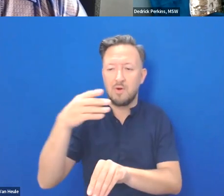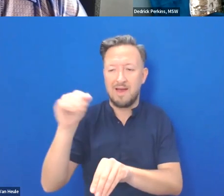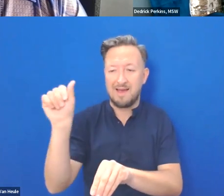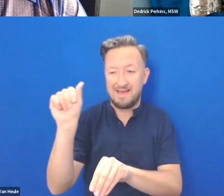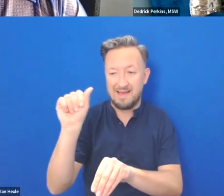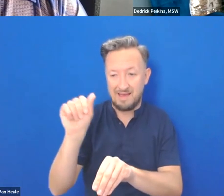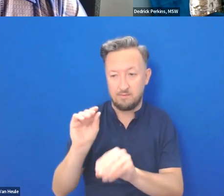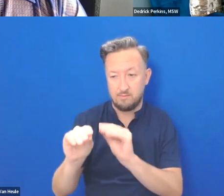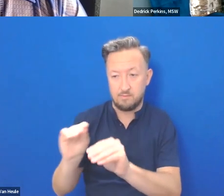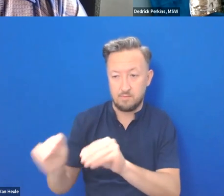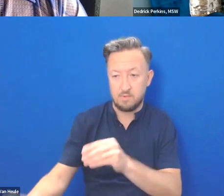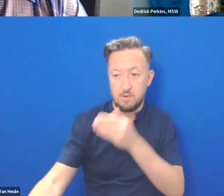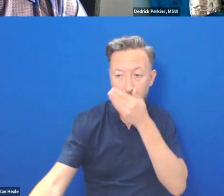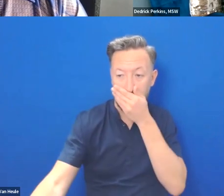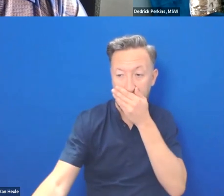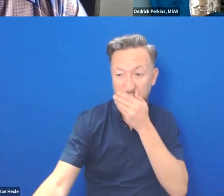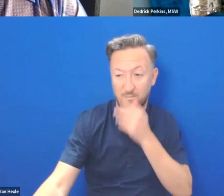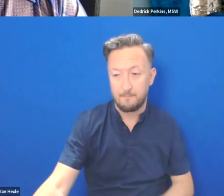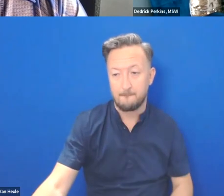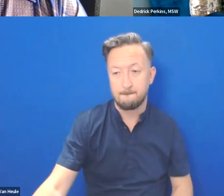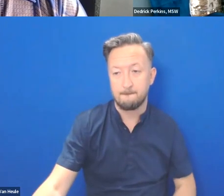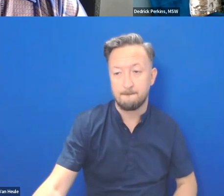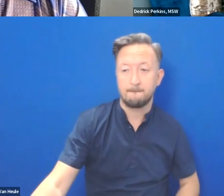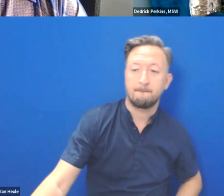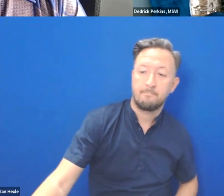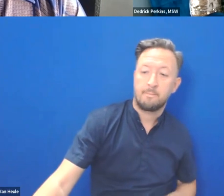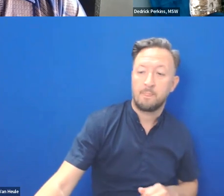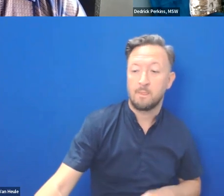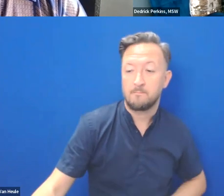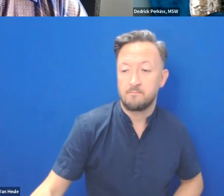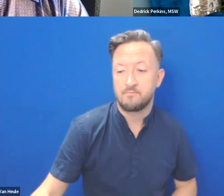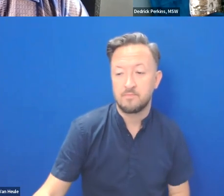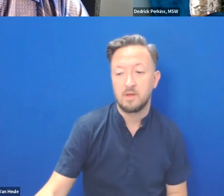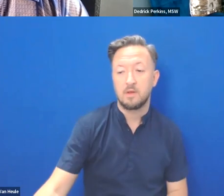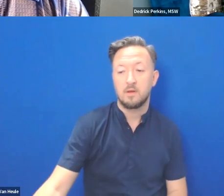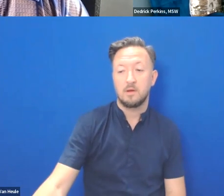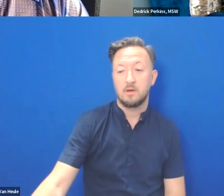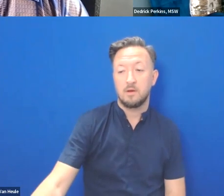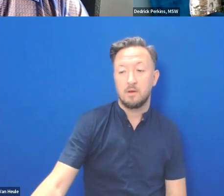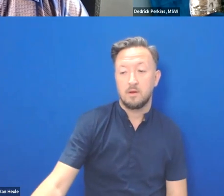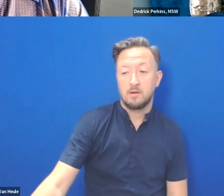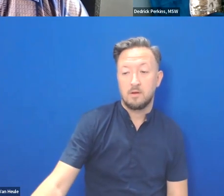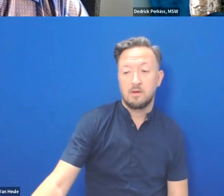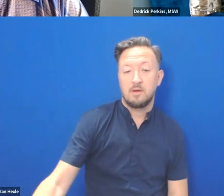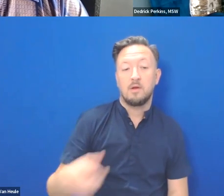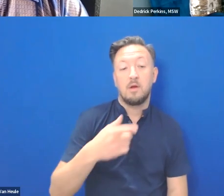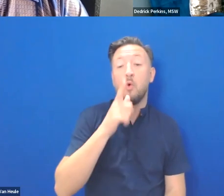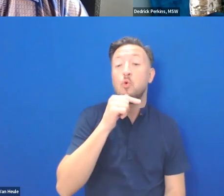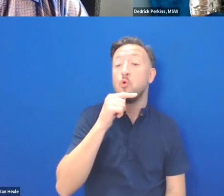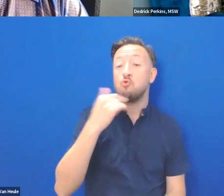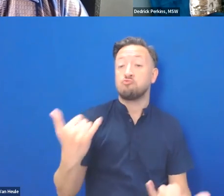as we can with the time allotted. Our featured presenter today is Dr. David Keanu Tsai.